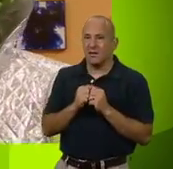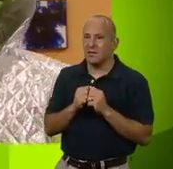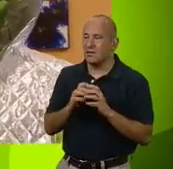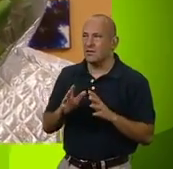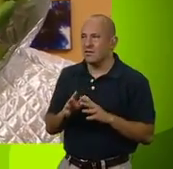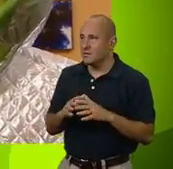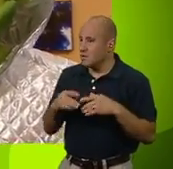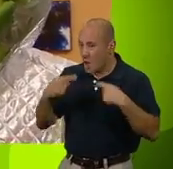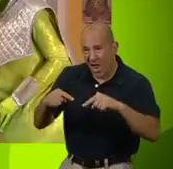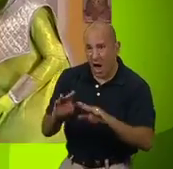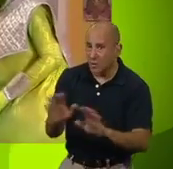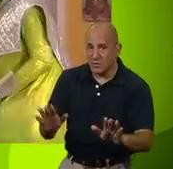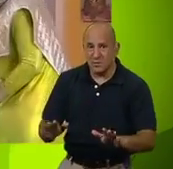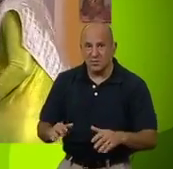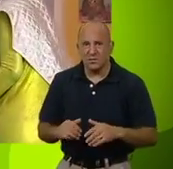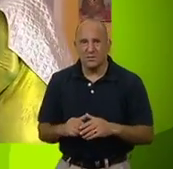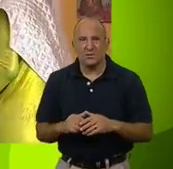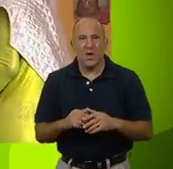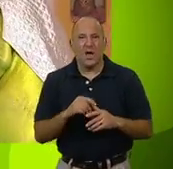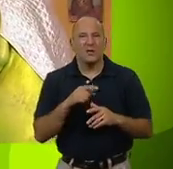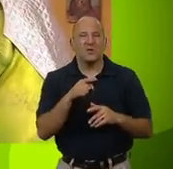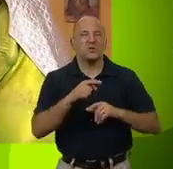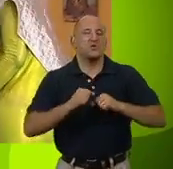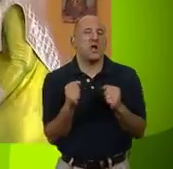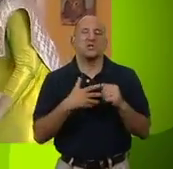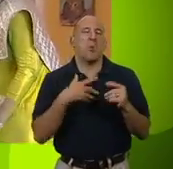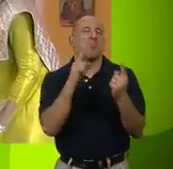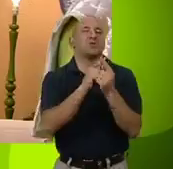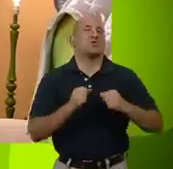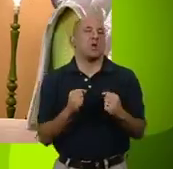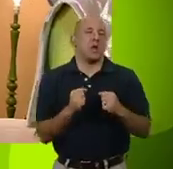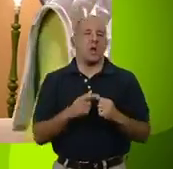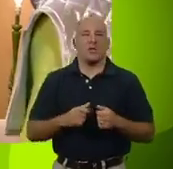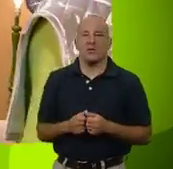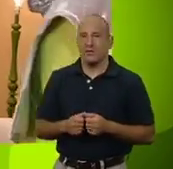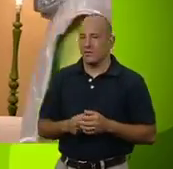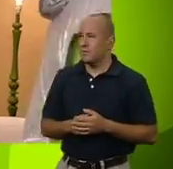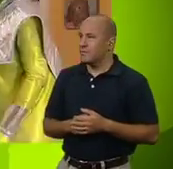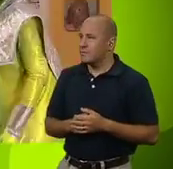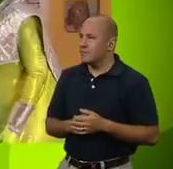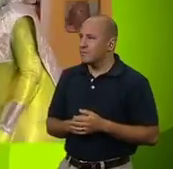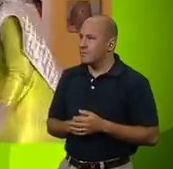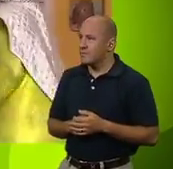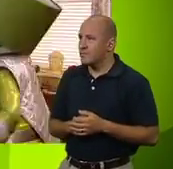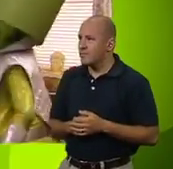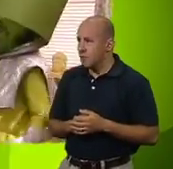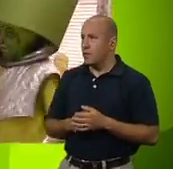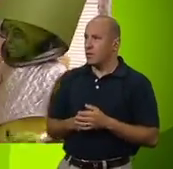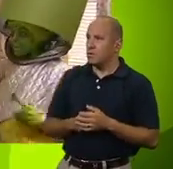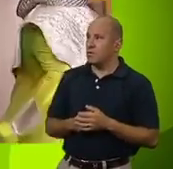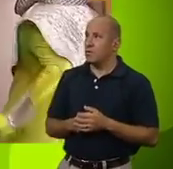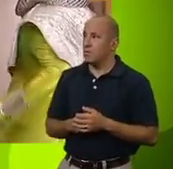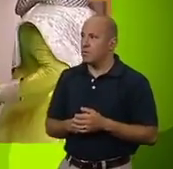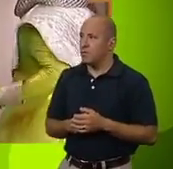We can't let that happen. Only because you're too chicken to meet them, hmm? Hmm? Hmm? Hmm? Ah!